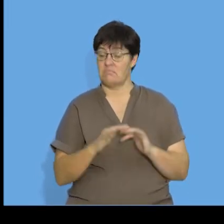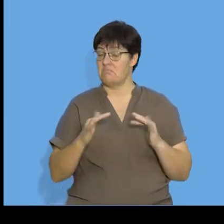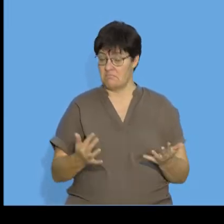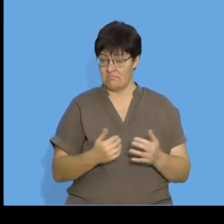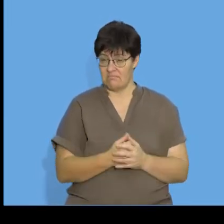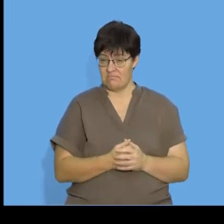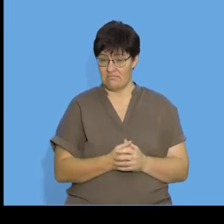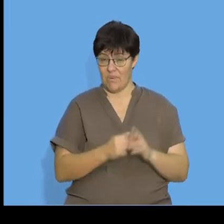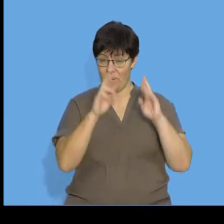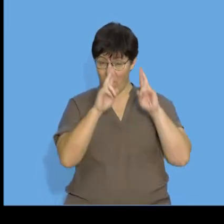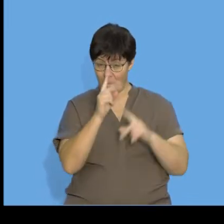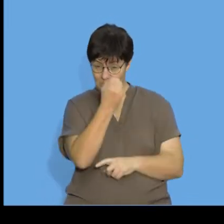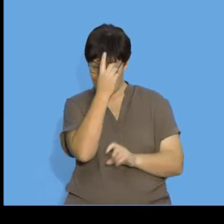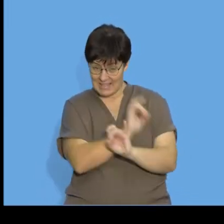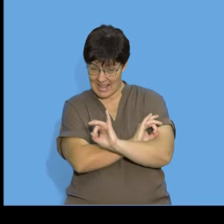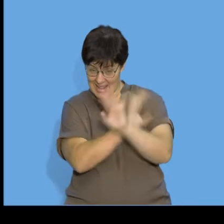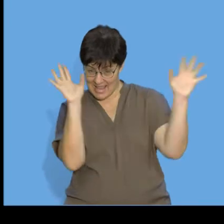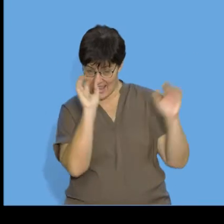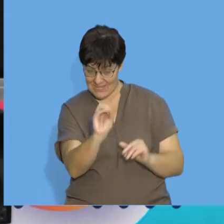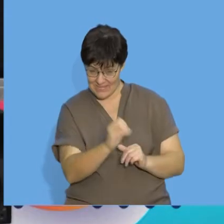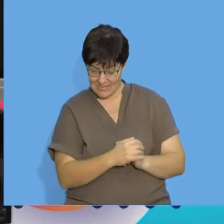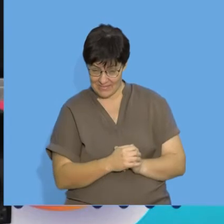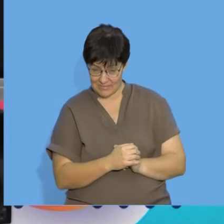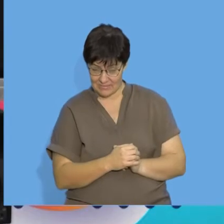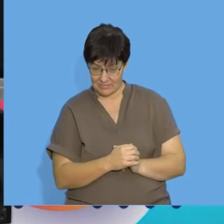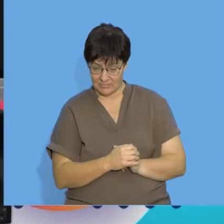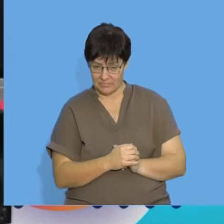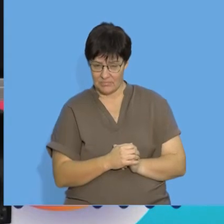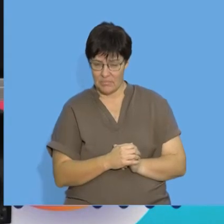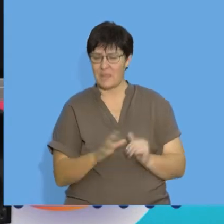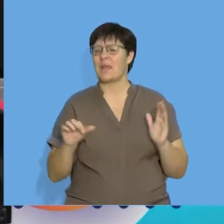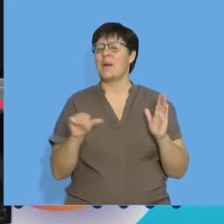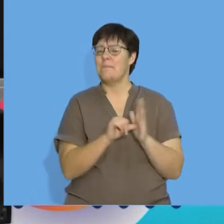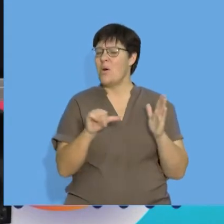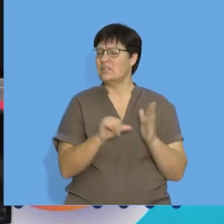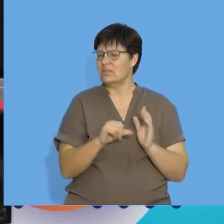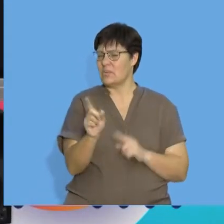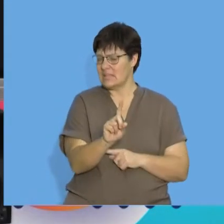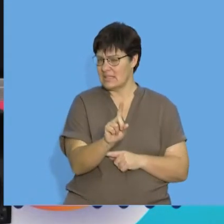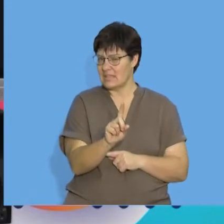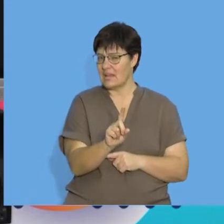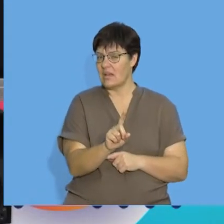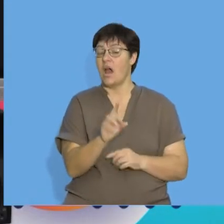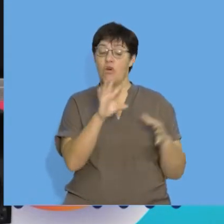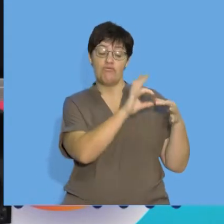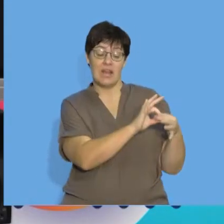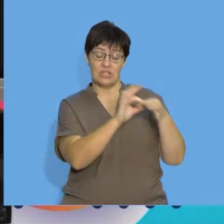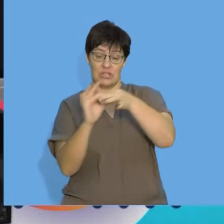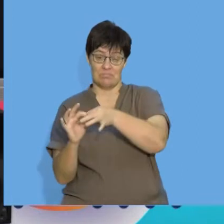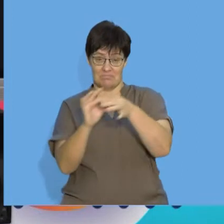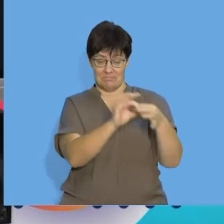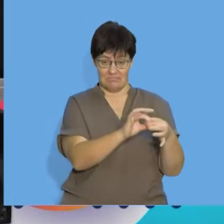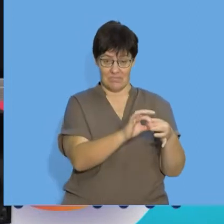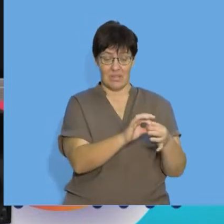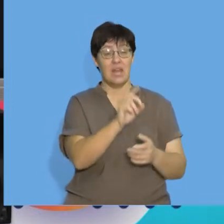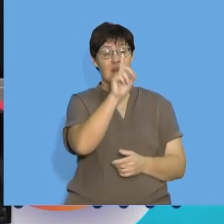So, hopefully everyone's with me so far. Just another important indication that we always need to see the relationship